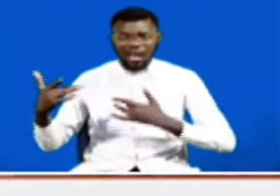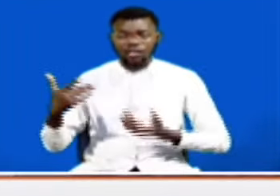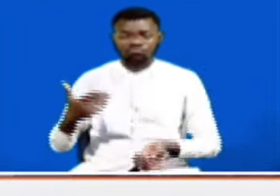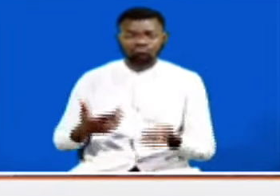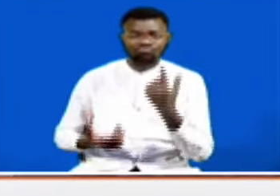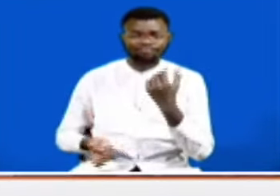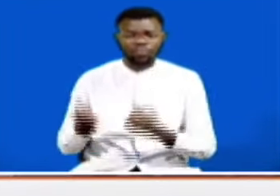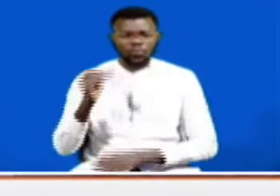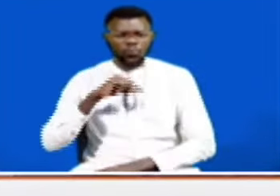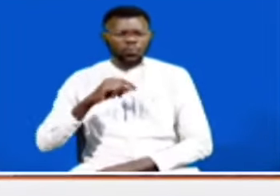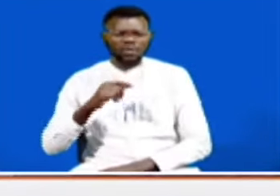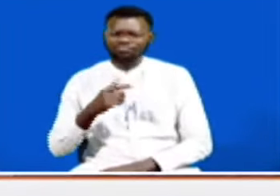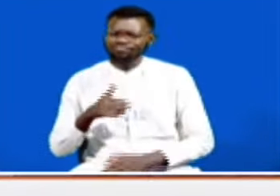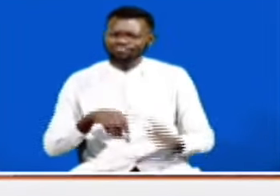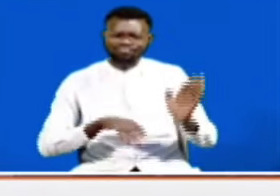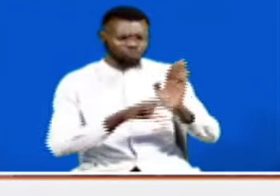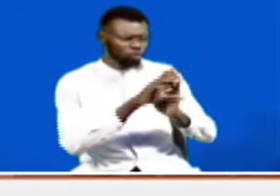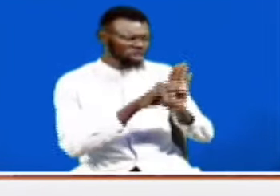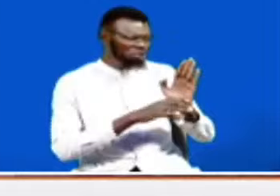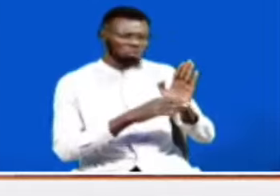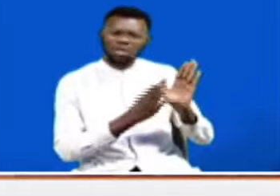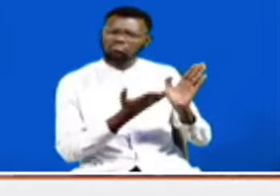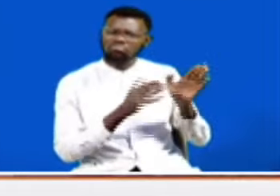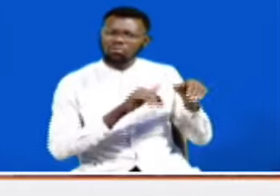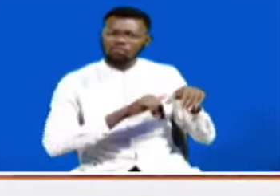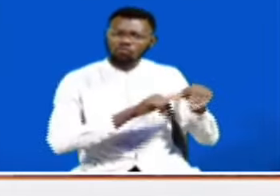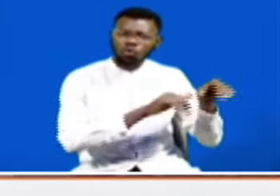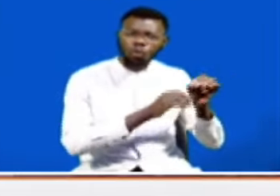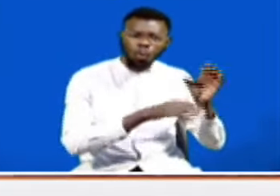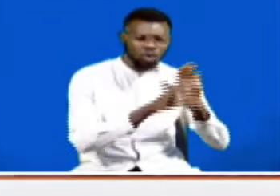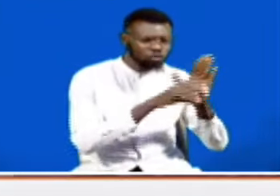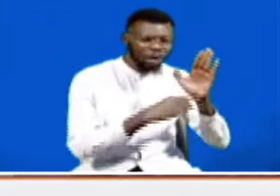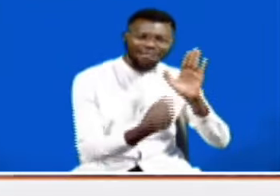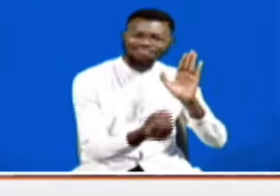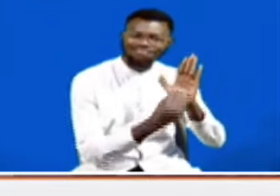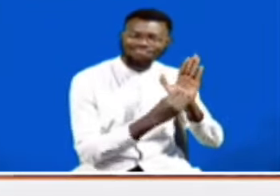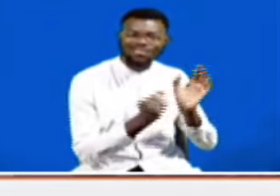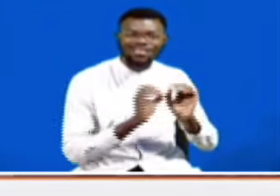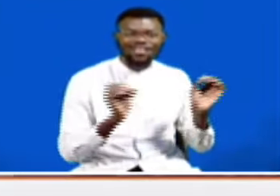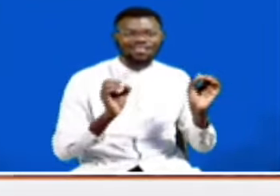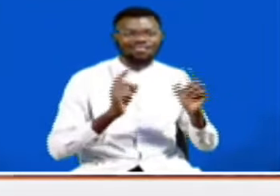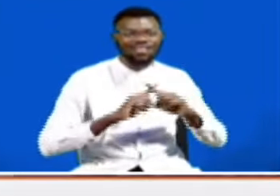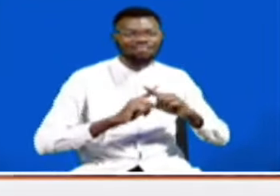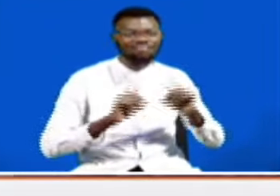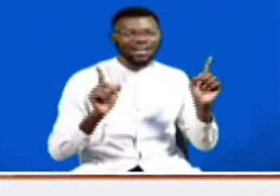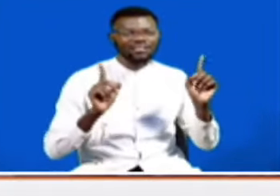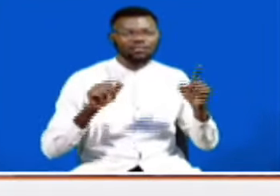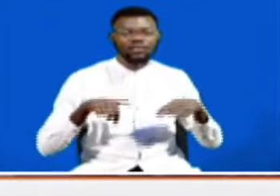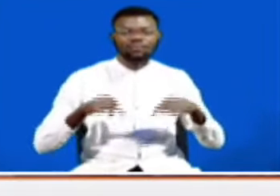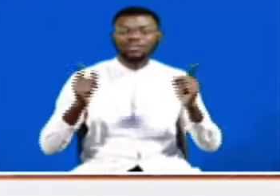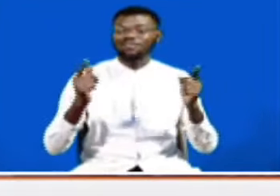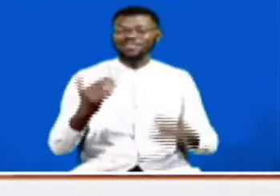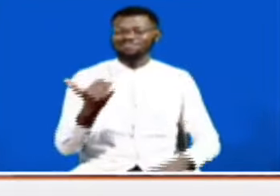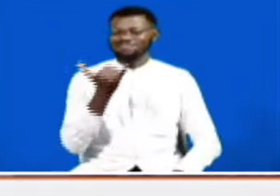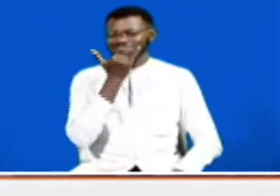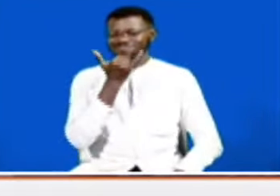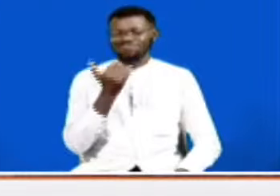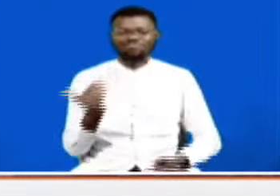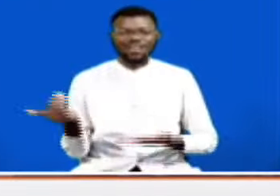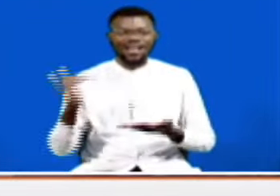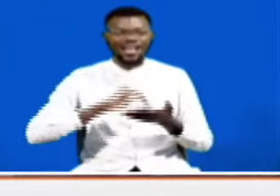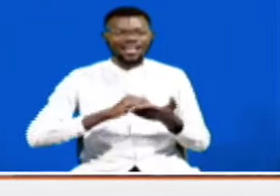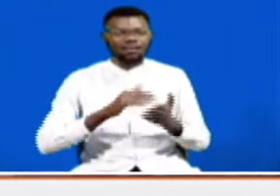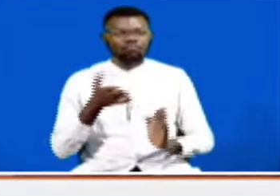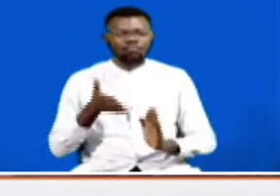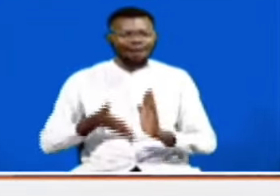unconstitutional for so many reasons. They did exactly what they've done now. It was hurried. They invoked what we call